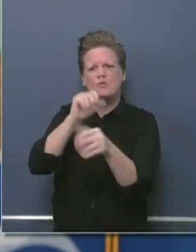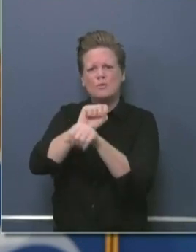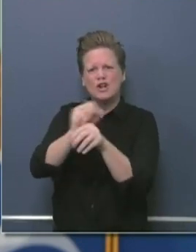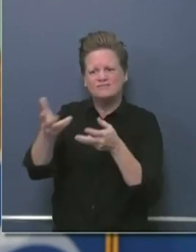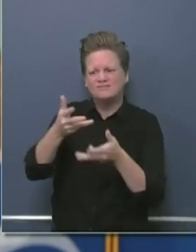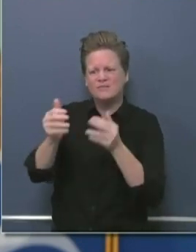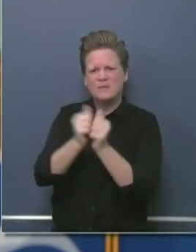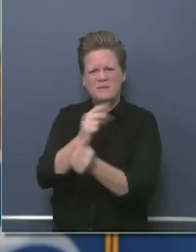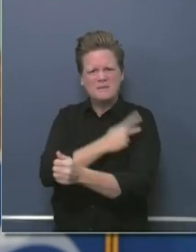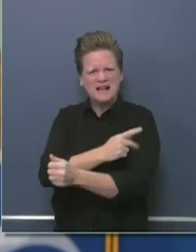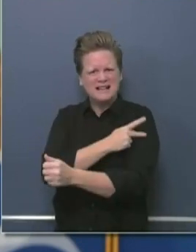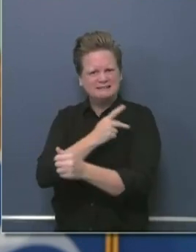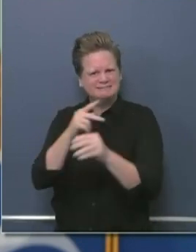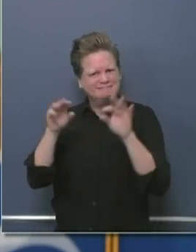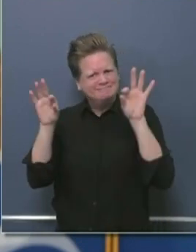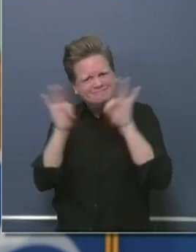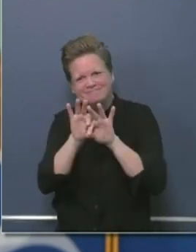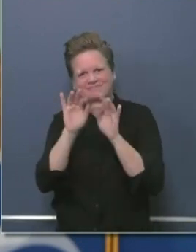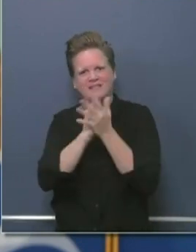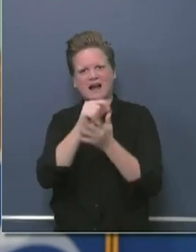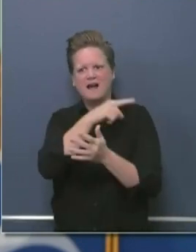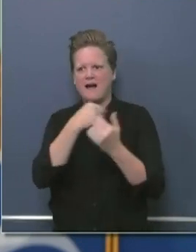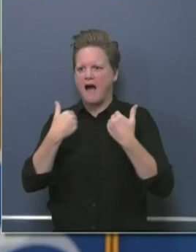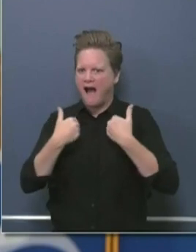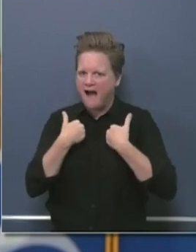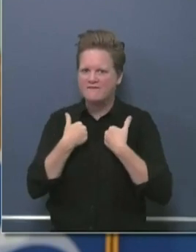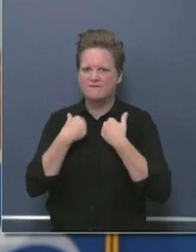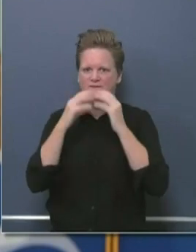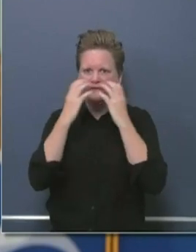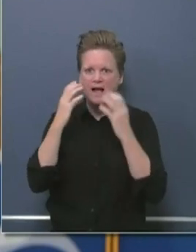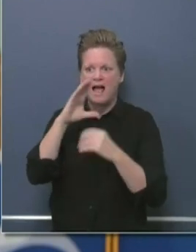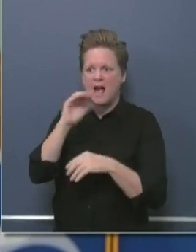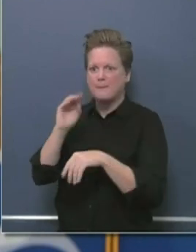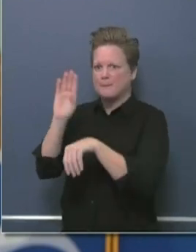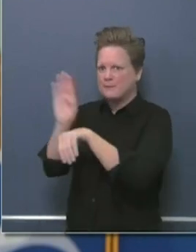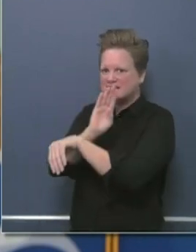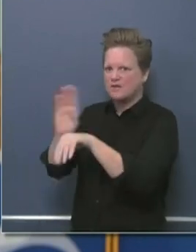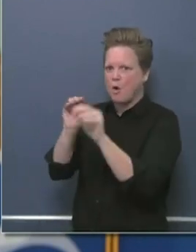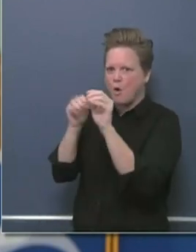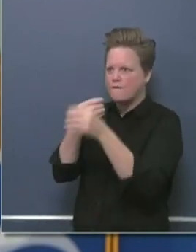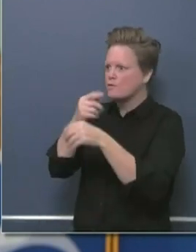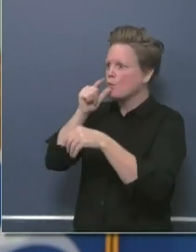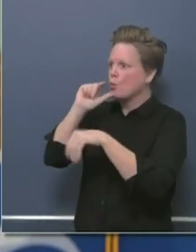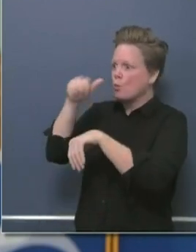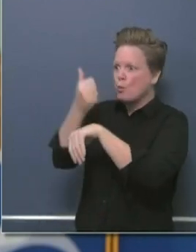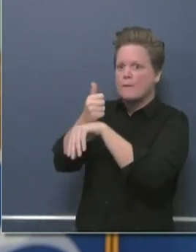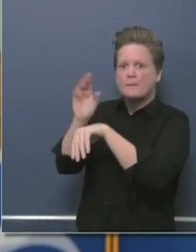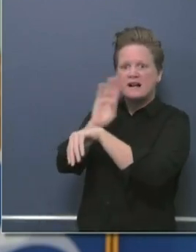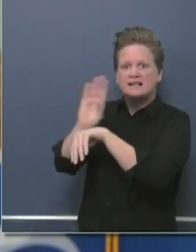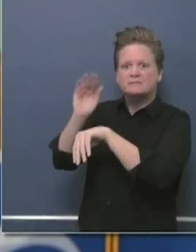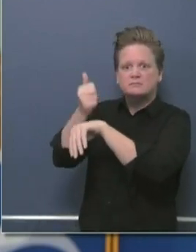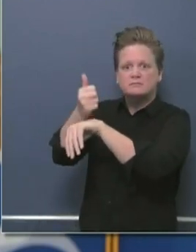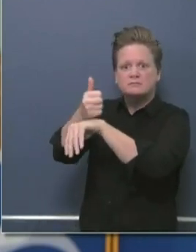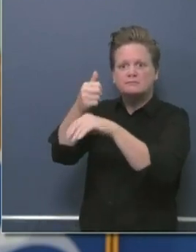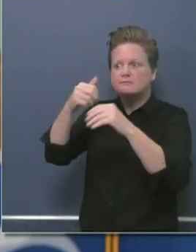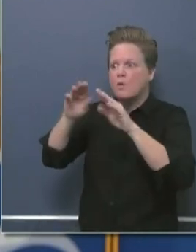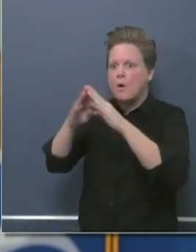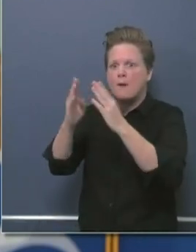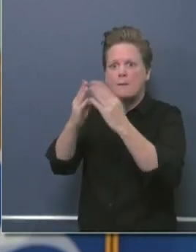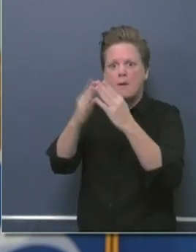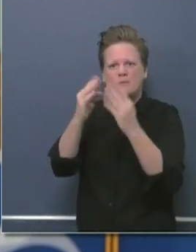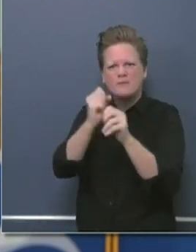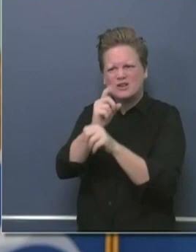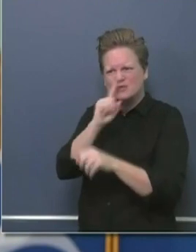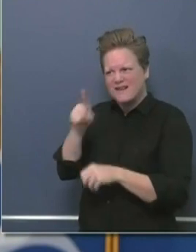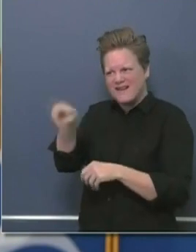for reopening the economy. We have this large BYD contract where we talked about the product coming in in May